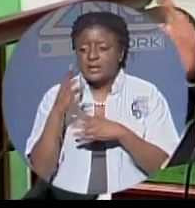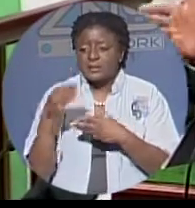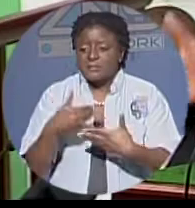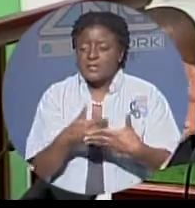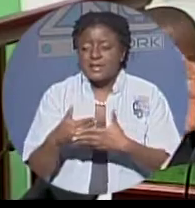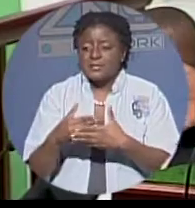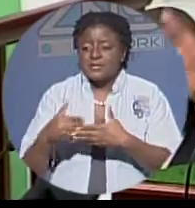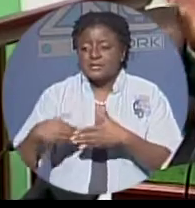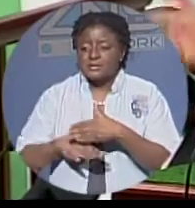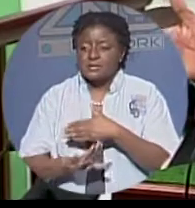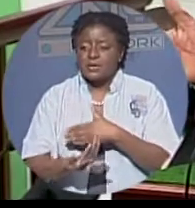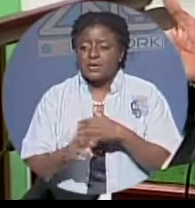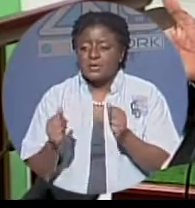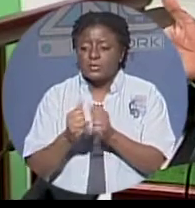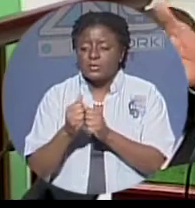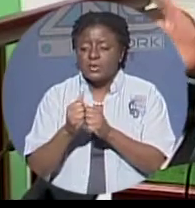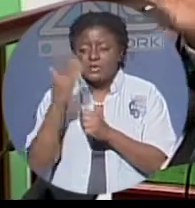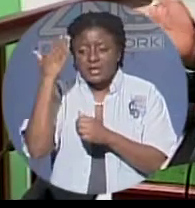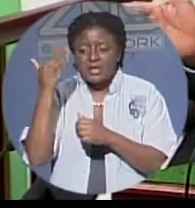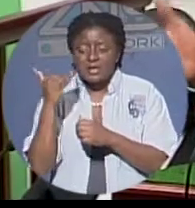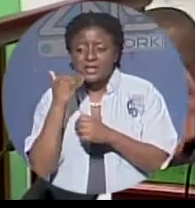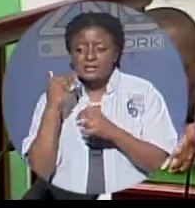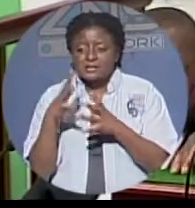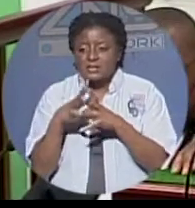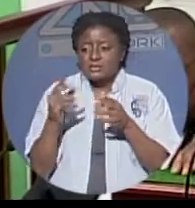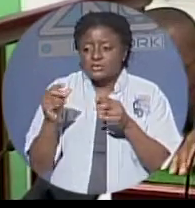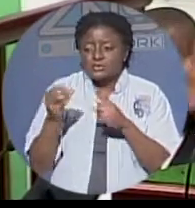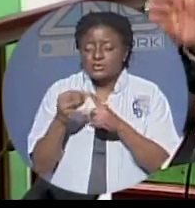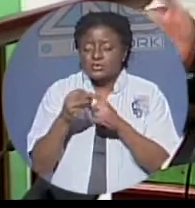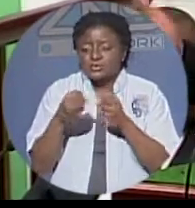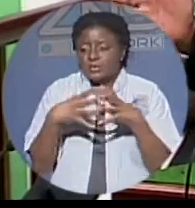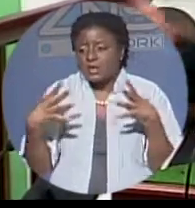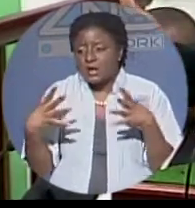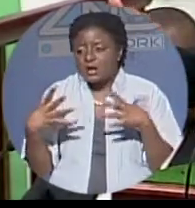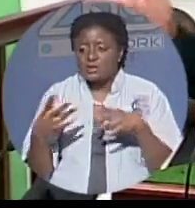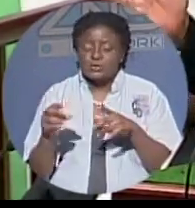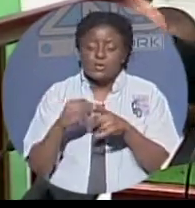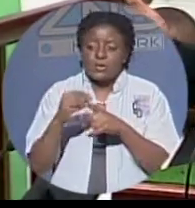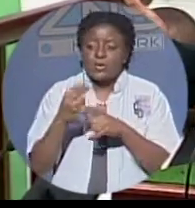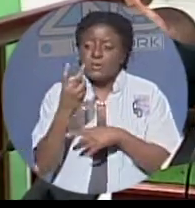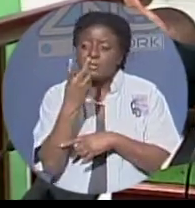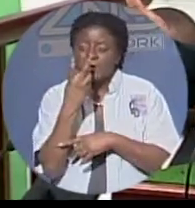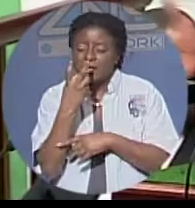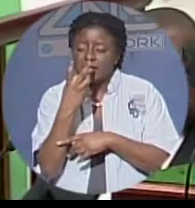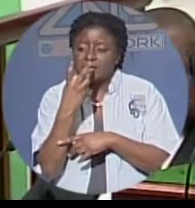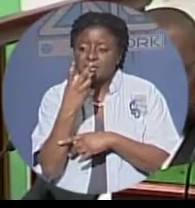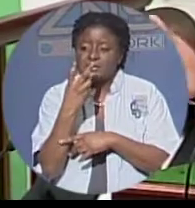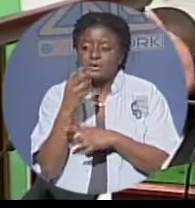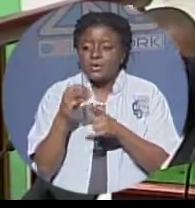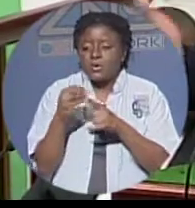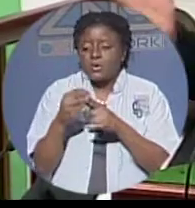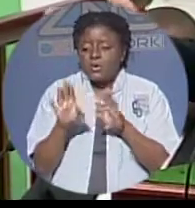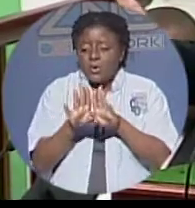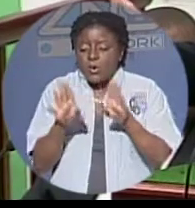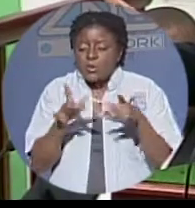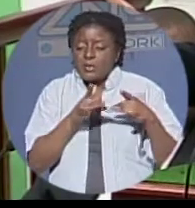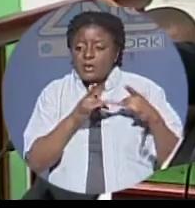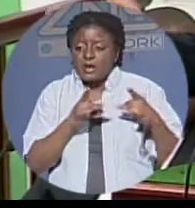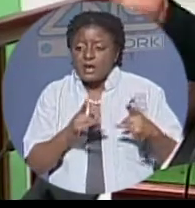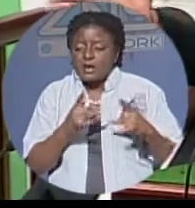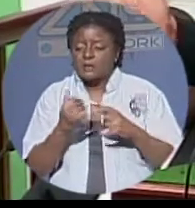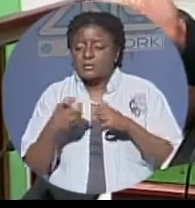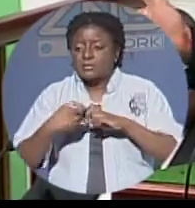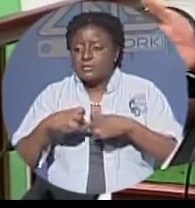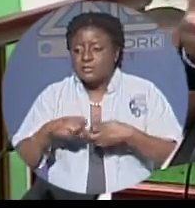babies being born blind with cataracts do we want to see babies being born with open heart defects